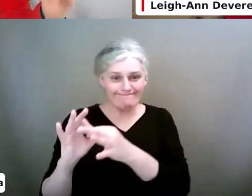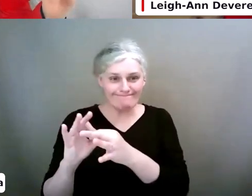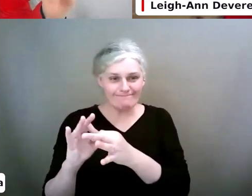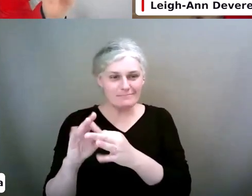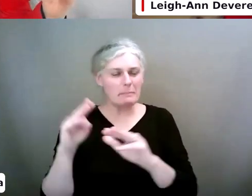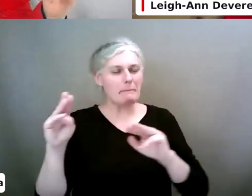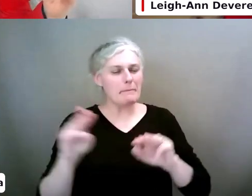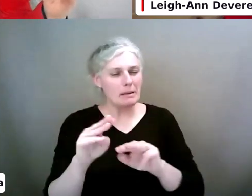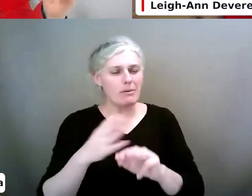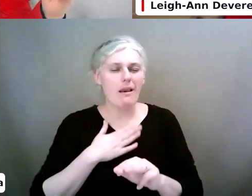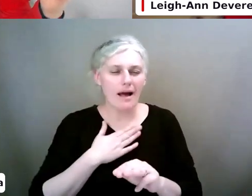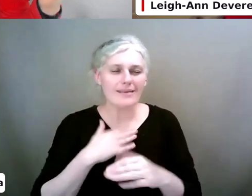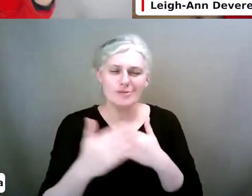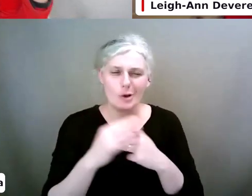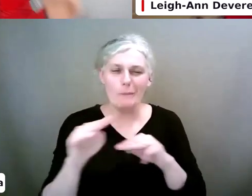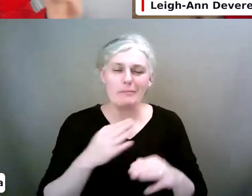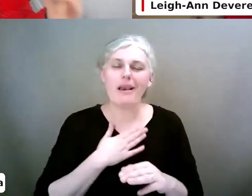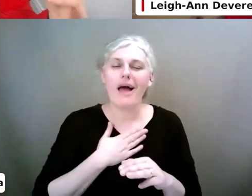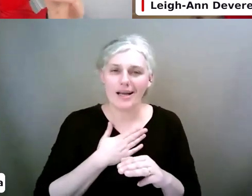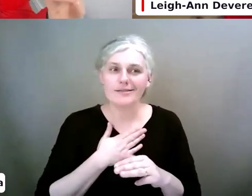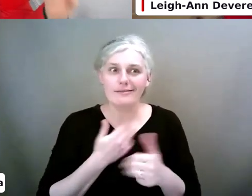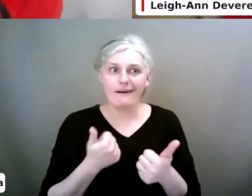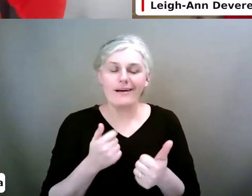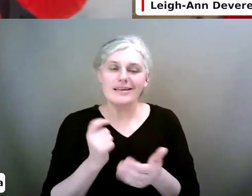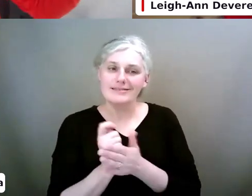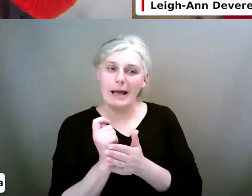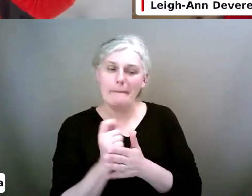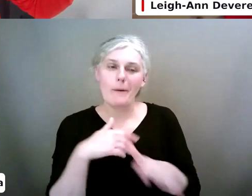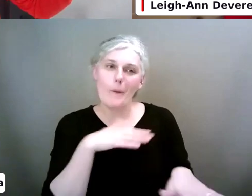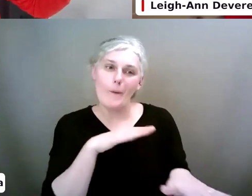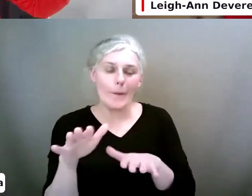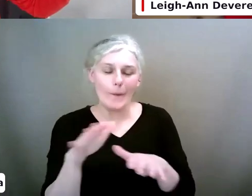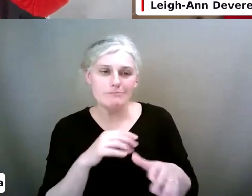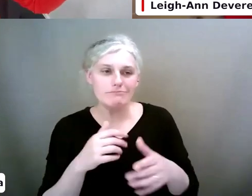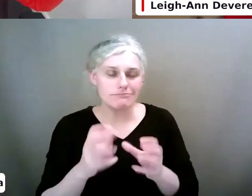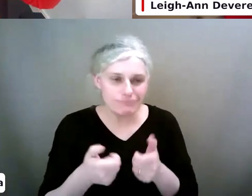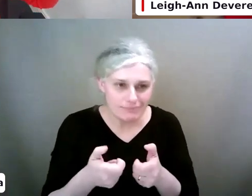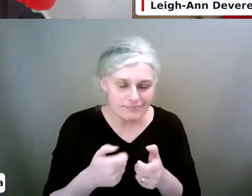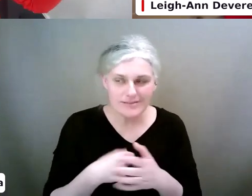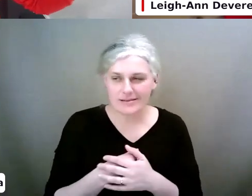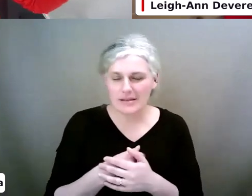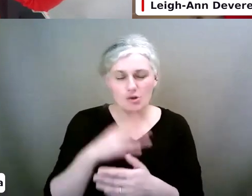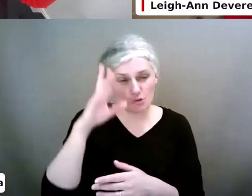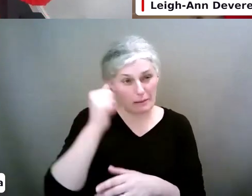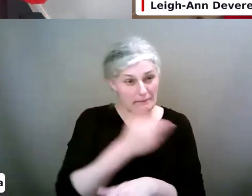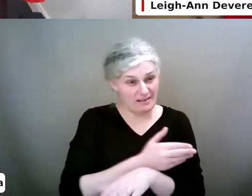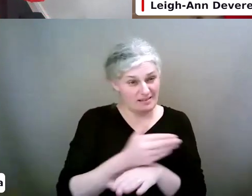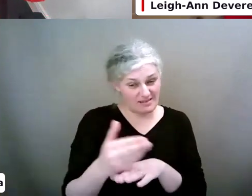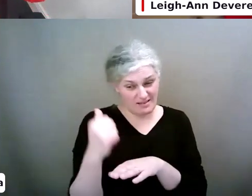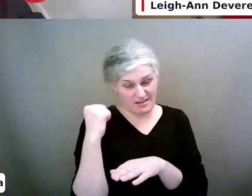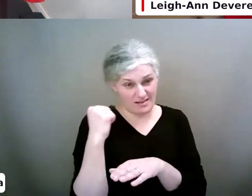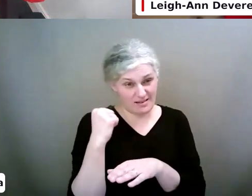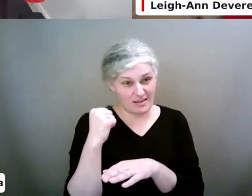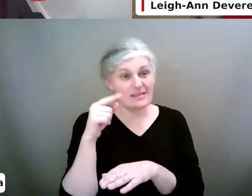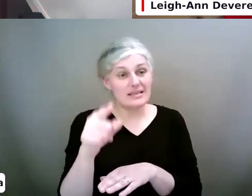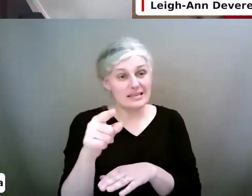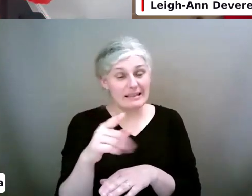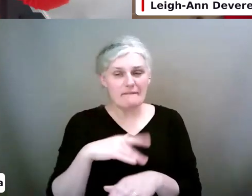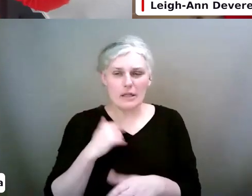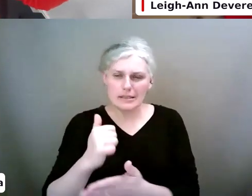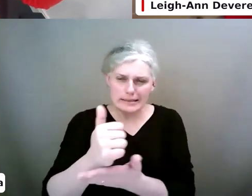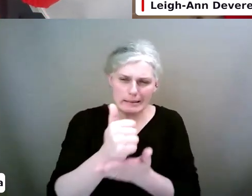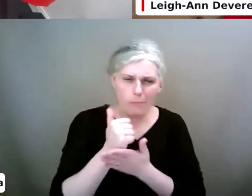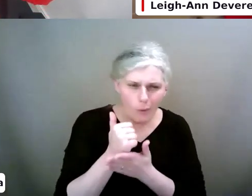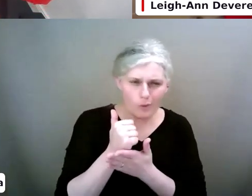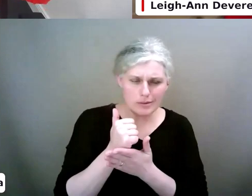hang out. You know. And we can't forget that. And remember what I showed you at the start. They feel really supported by their friends. They